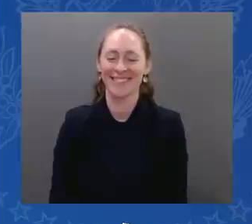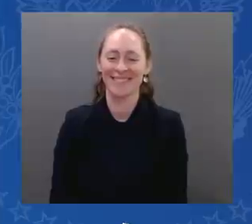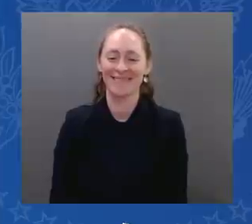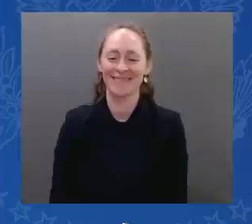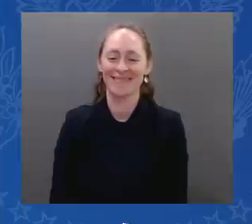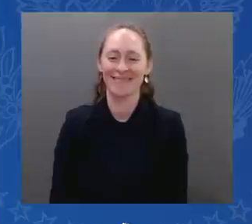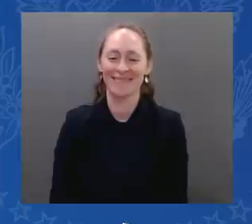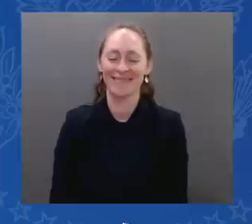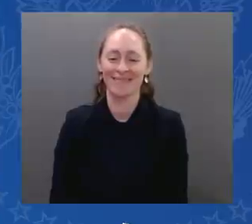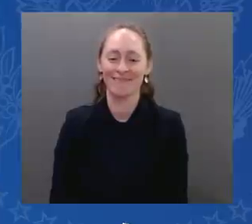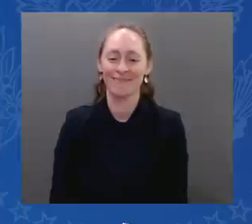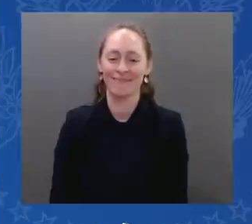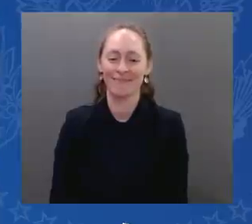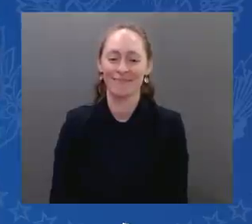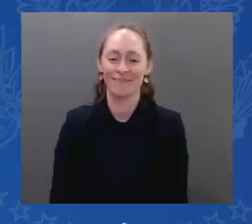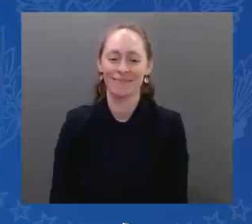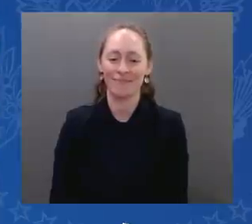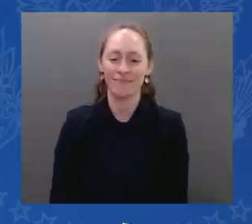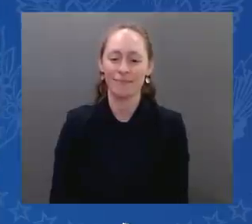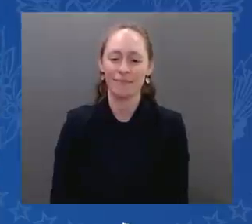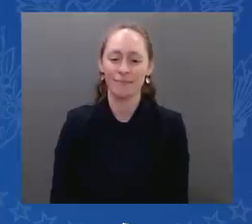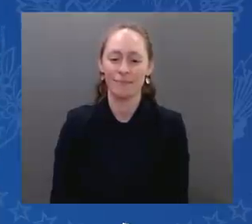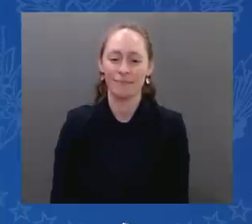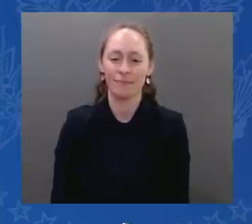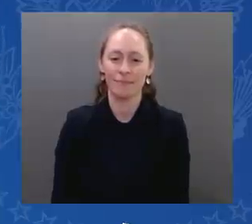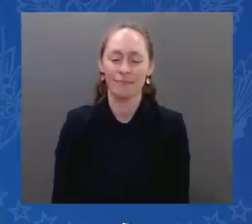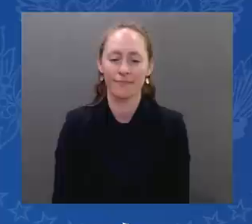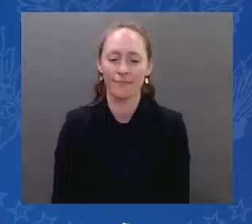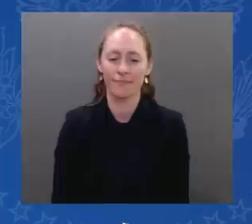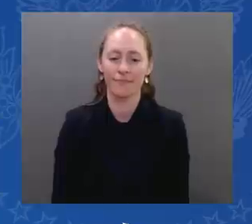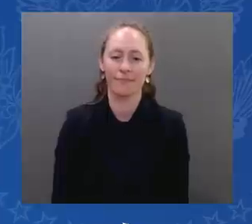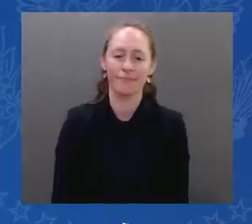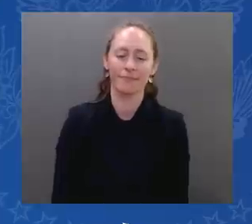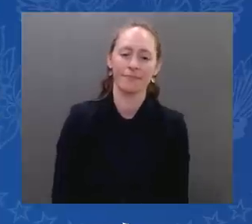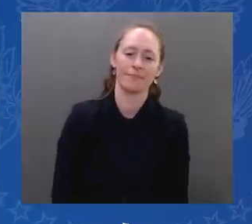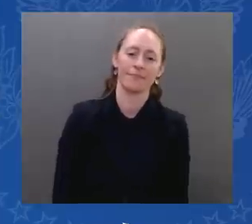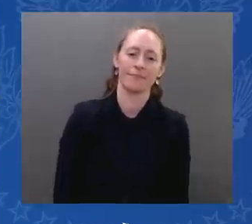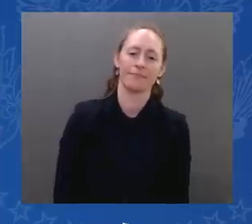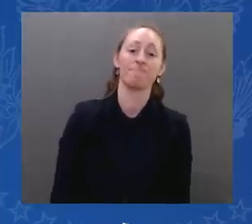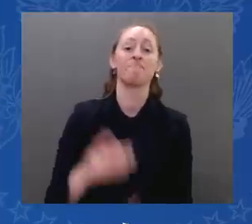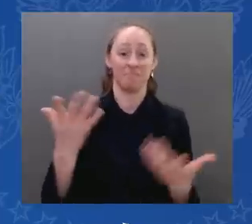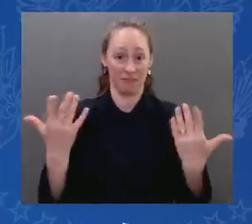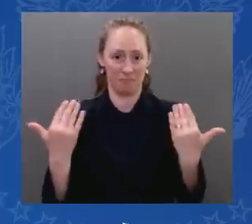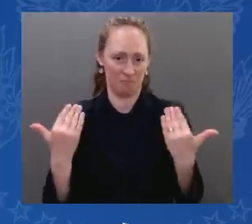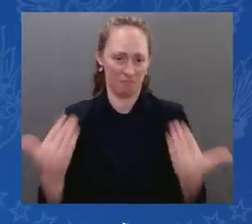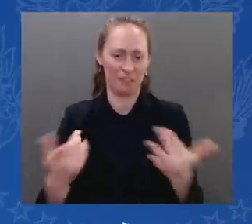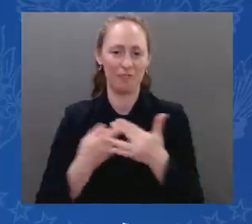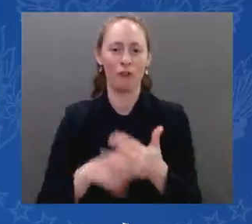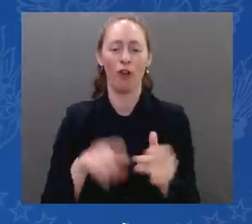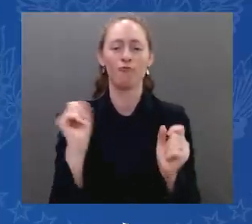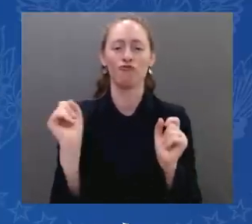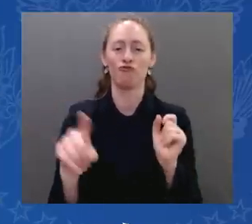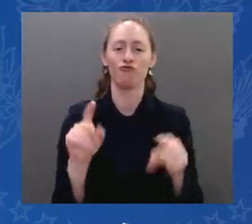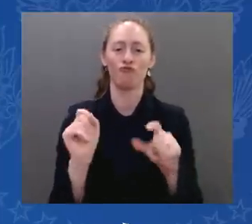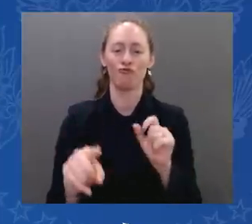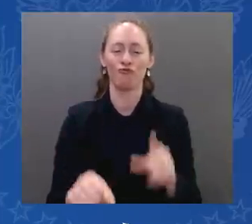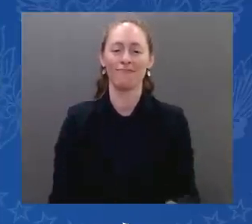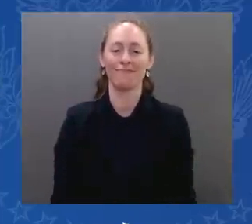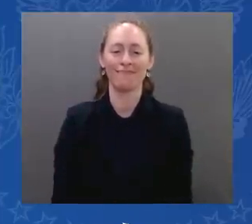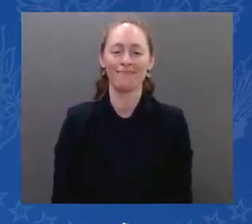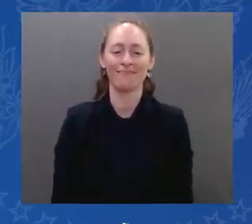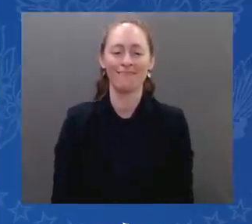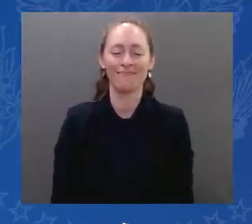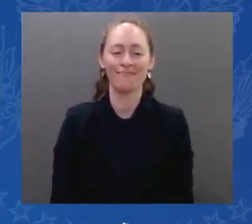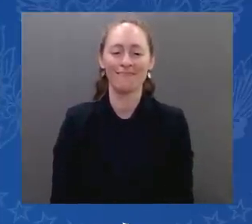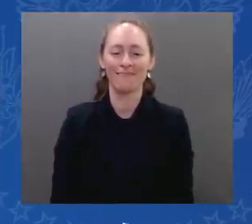Thank you very much. We will now be taking questions from the press. The first one to ask a question is Ms. Gilly Cohen from